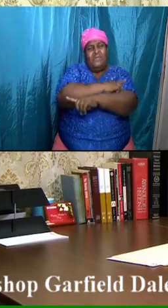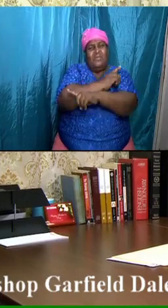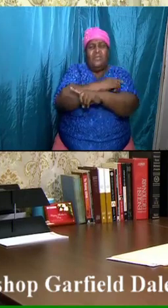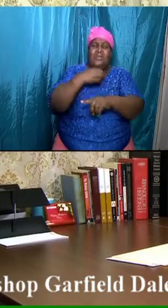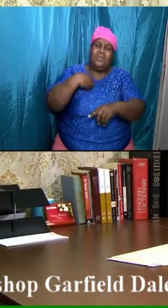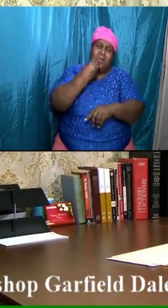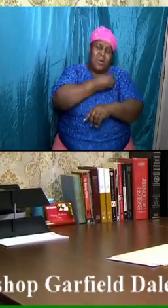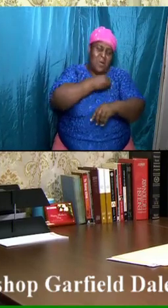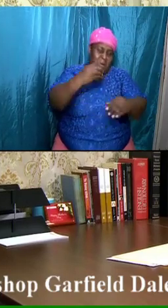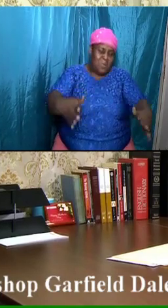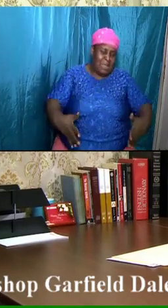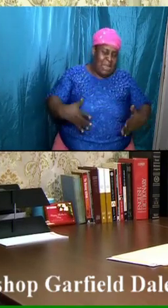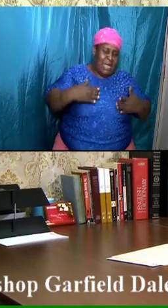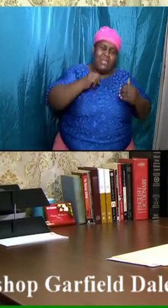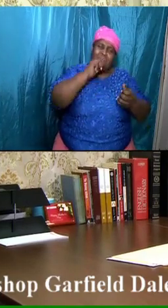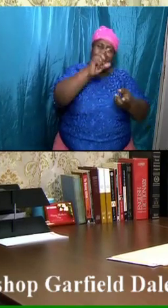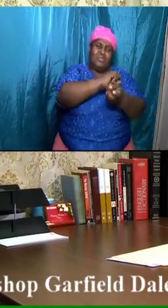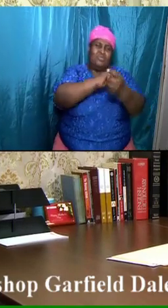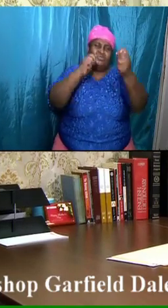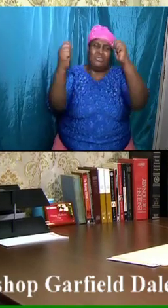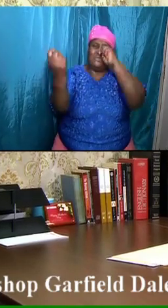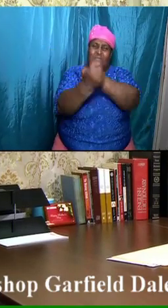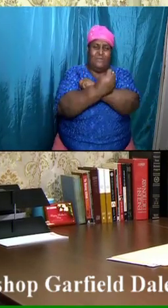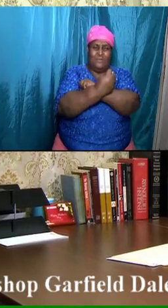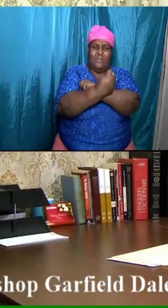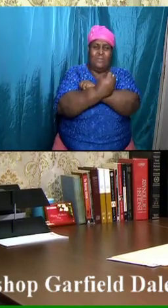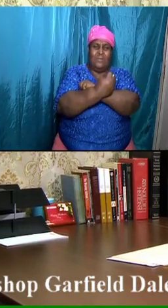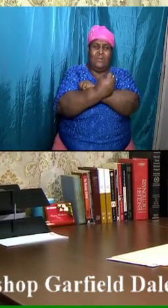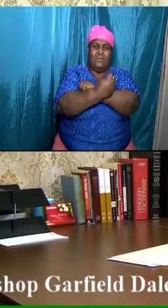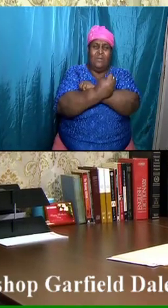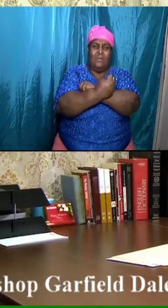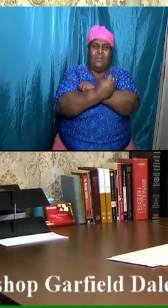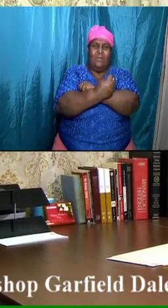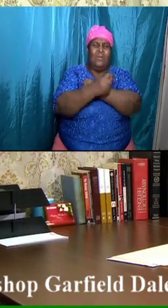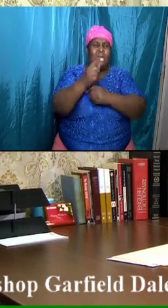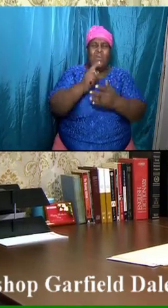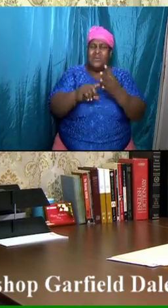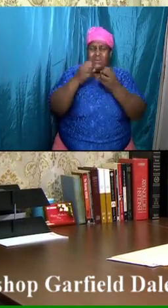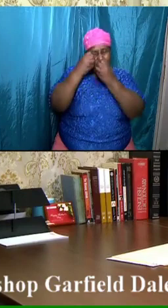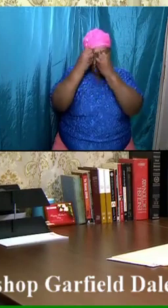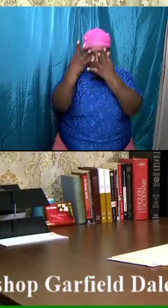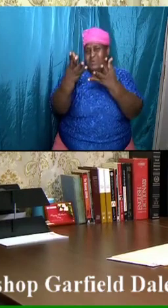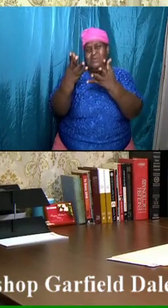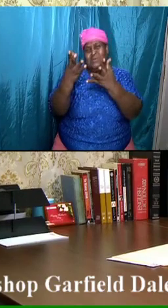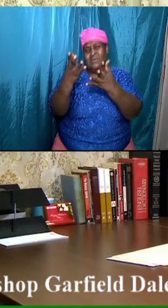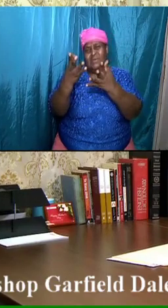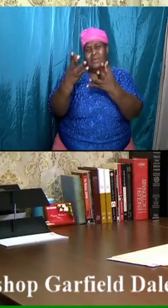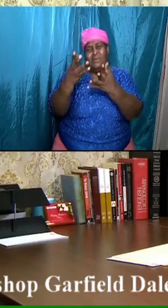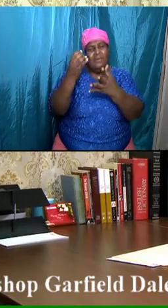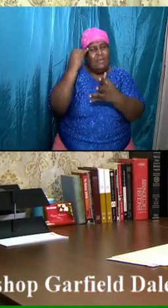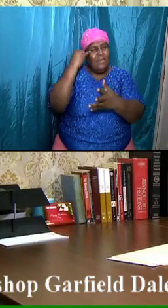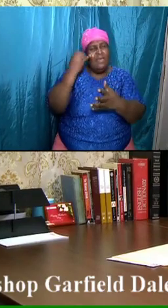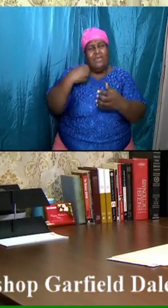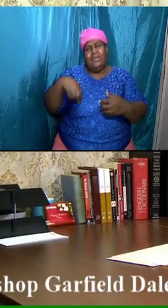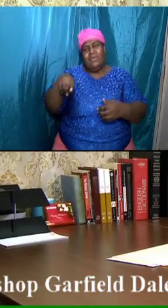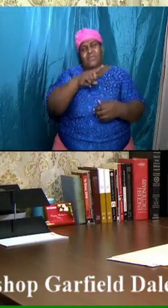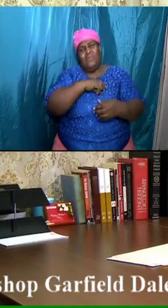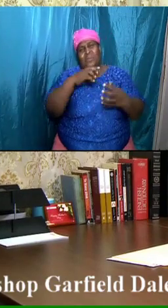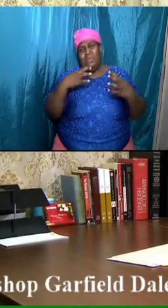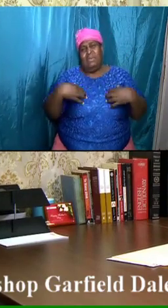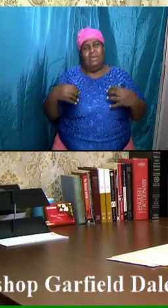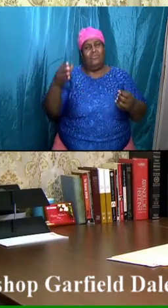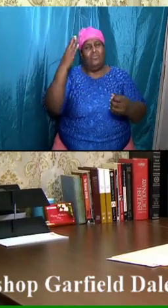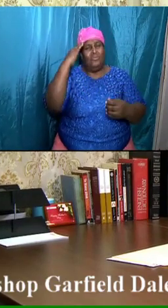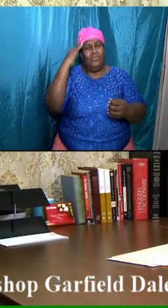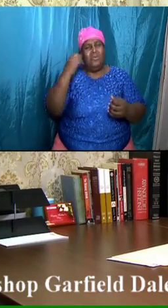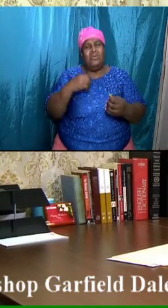are not formed. What is information? If we can recite the order of things to come and know